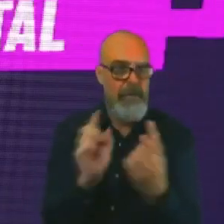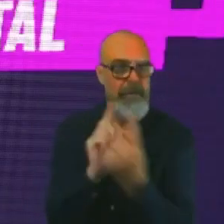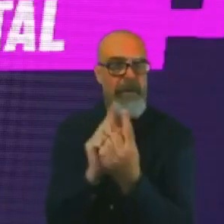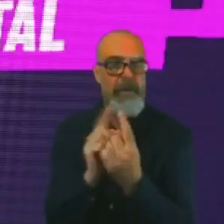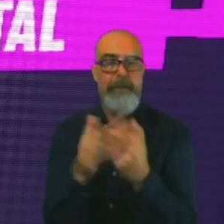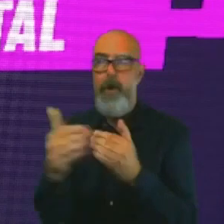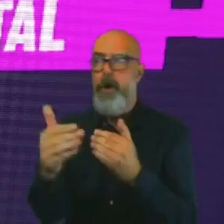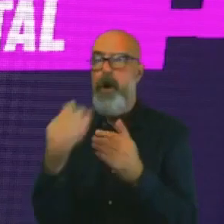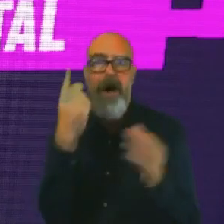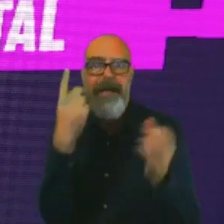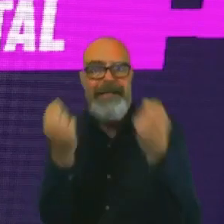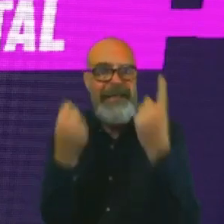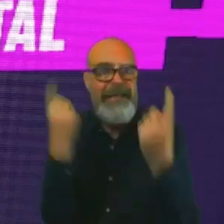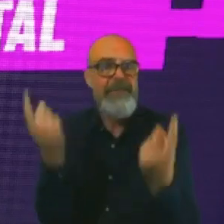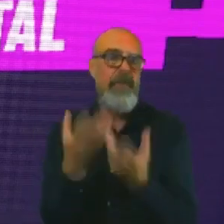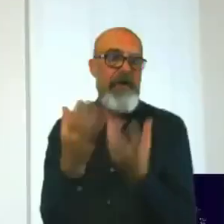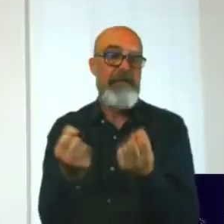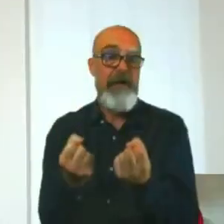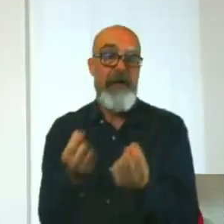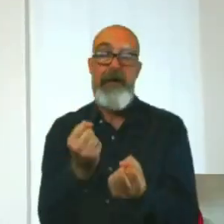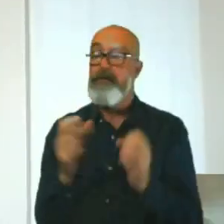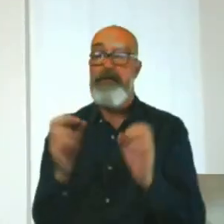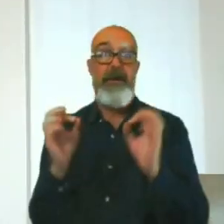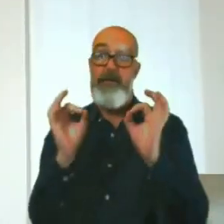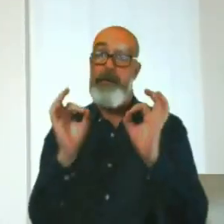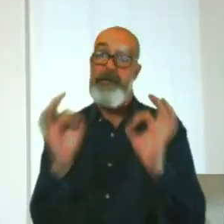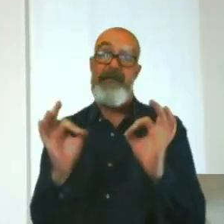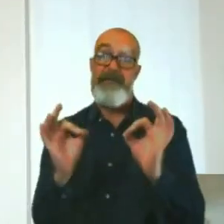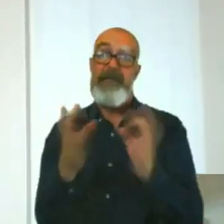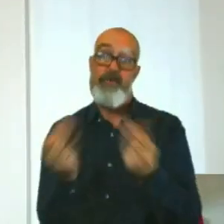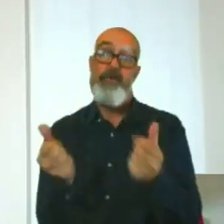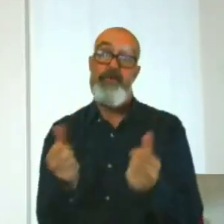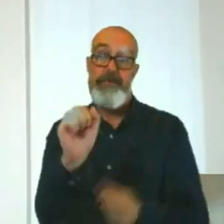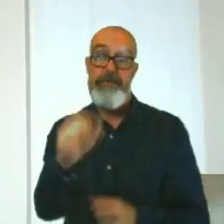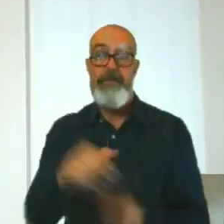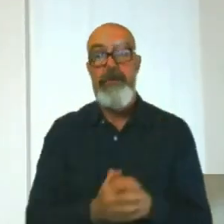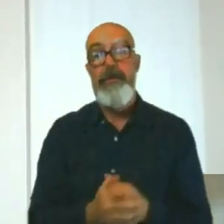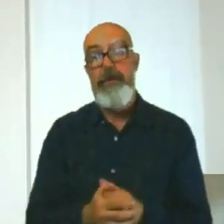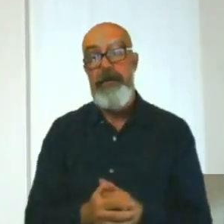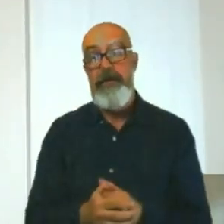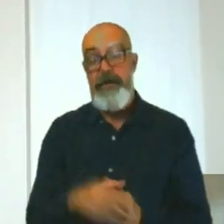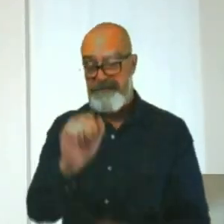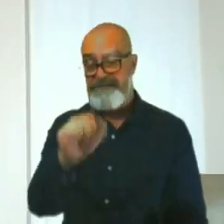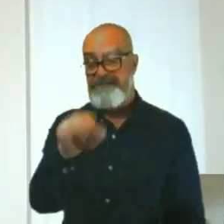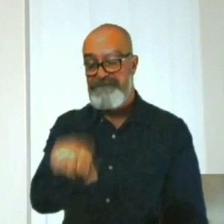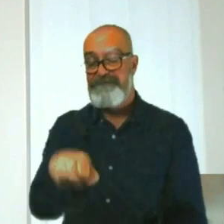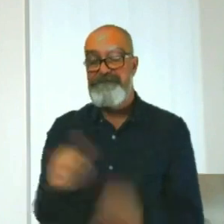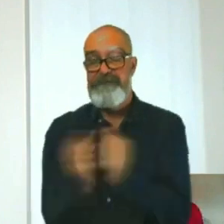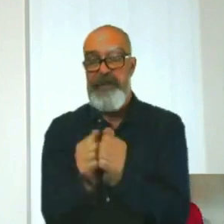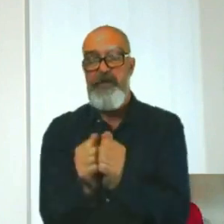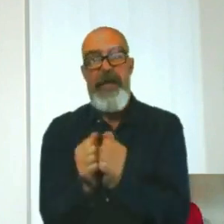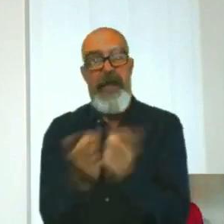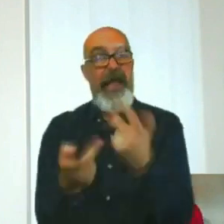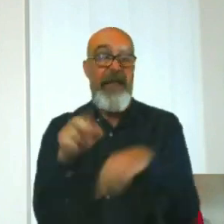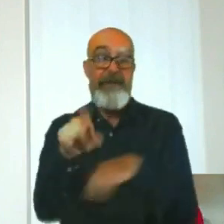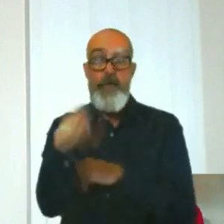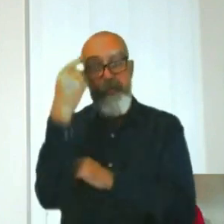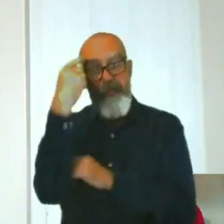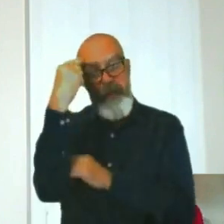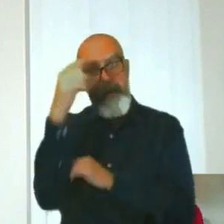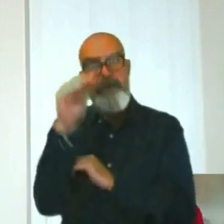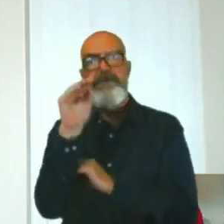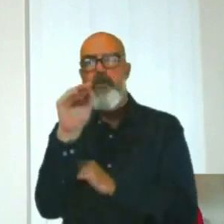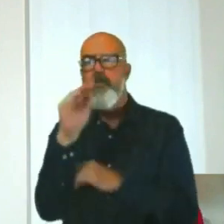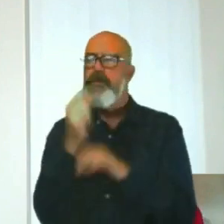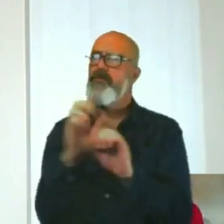It's better for everyone, isn't it? Absolutely. Yeah. And that's one thing I would say to especially people thinking about what they want to do. Try